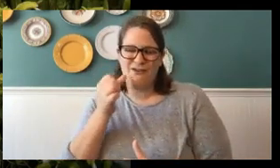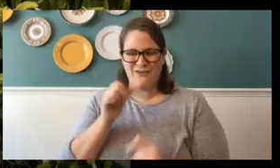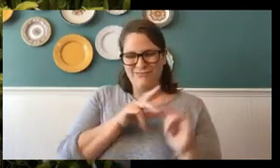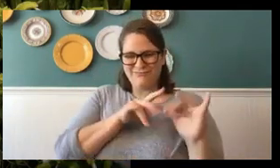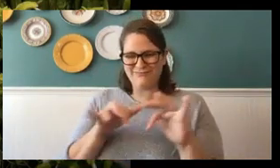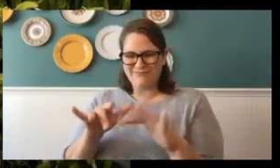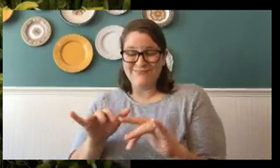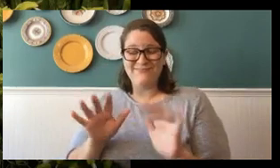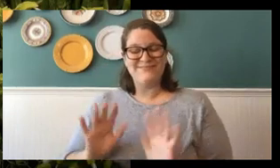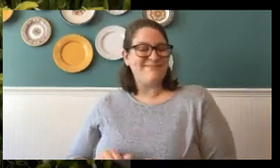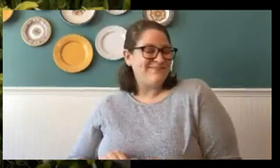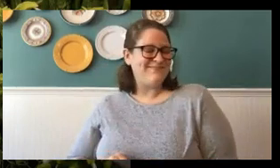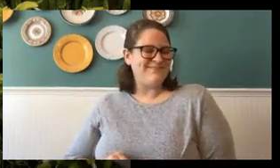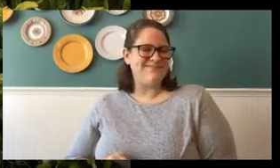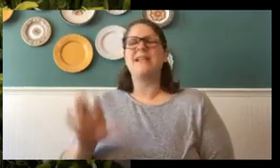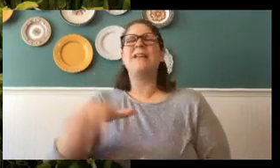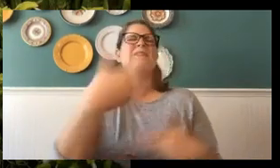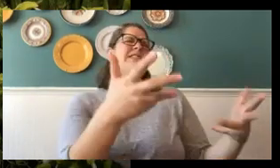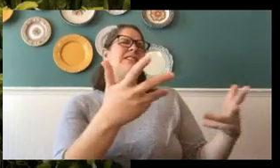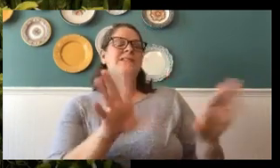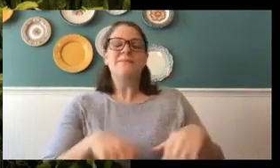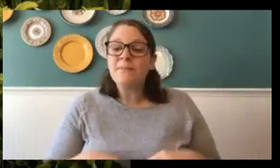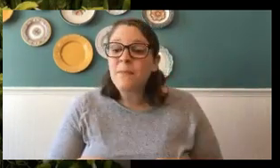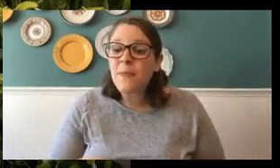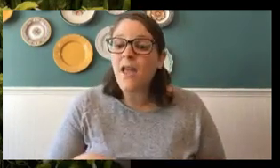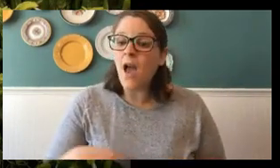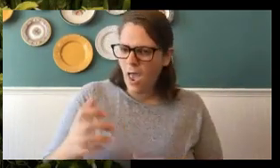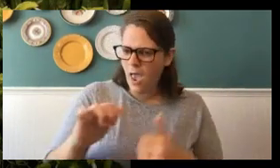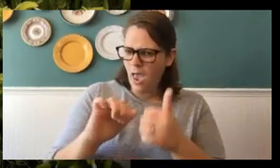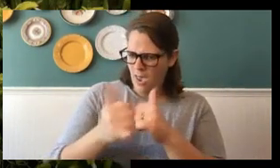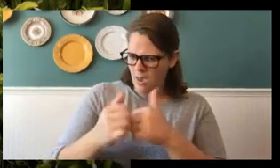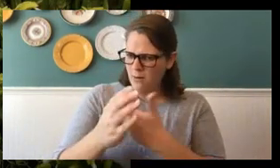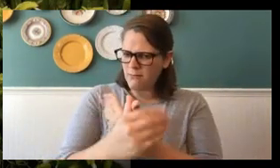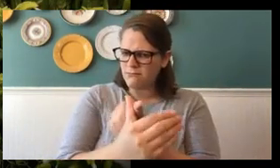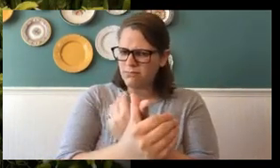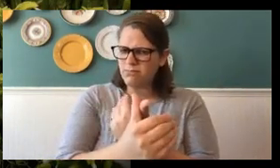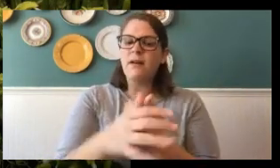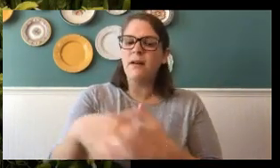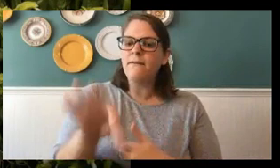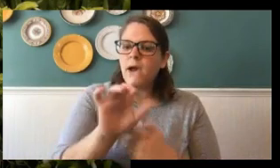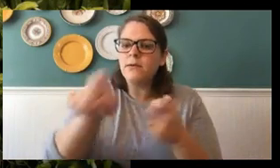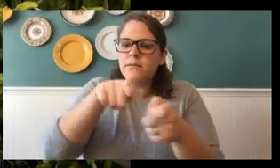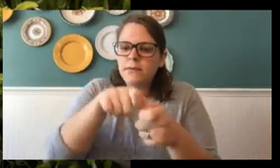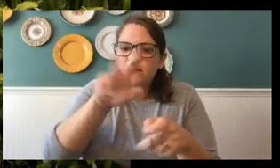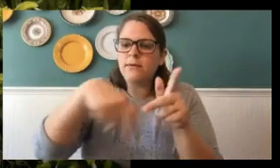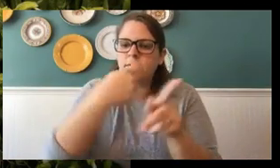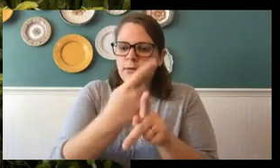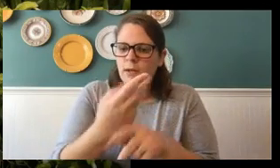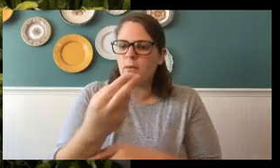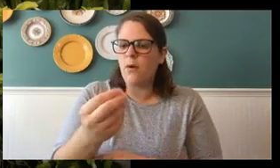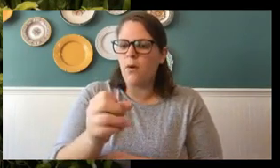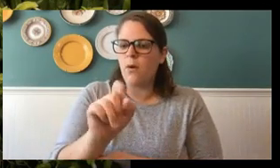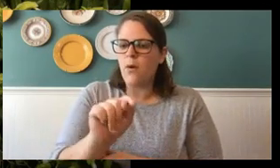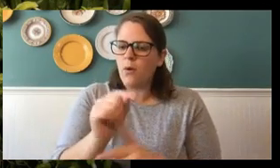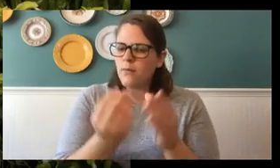Stop that. So, how does the butterfly find its special host plant? Well, Molly has